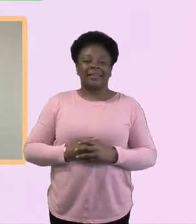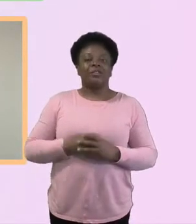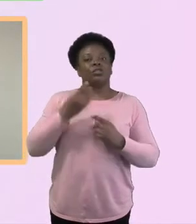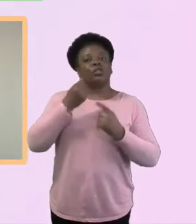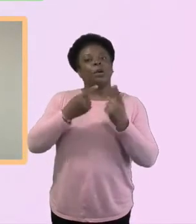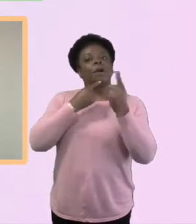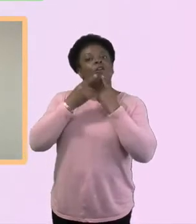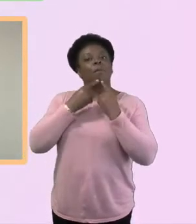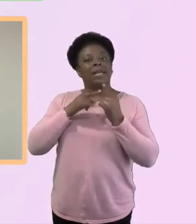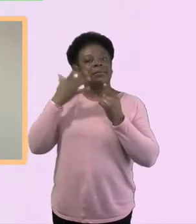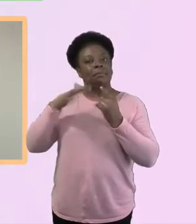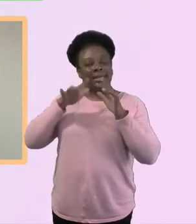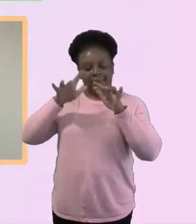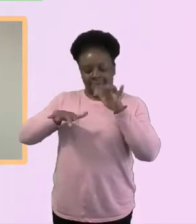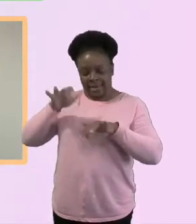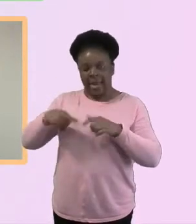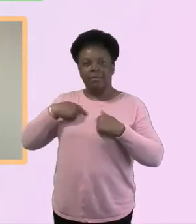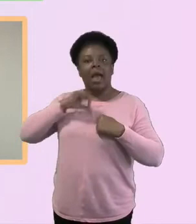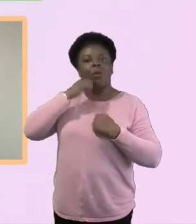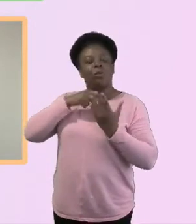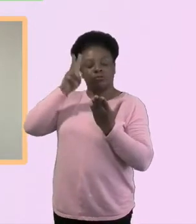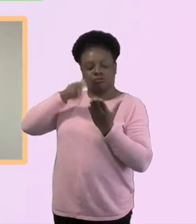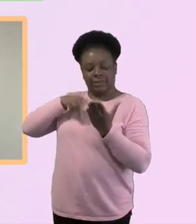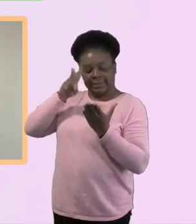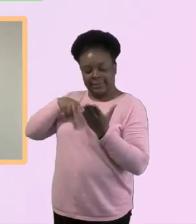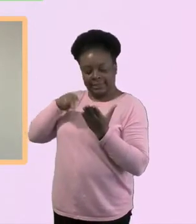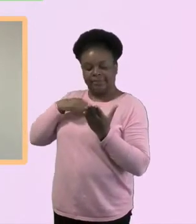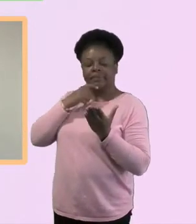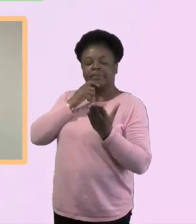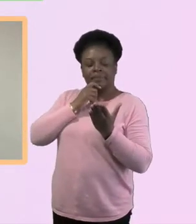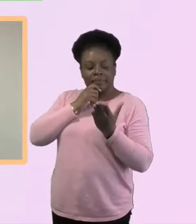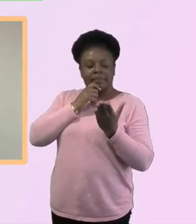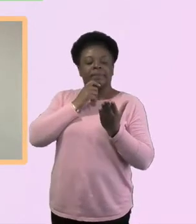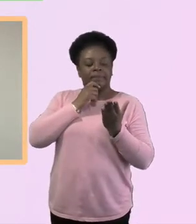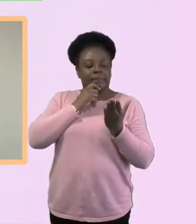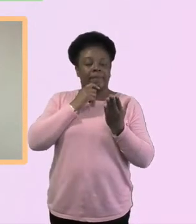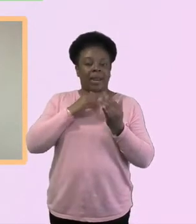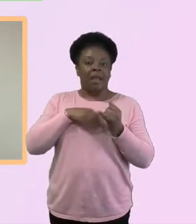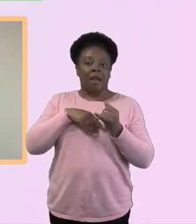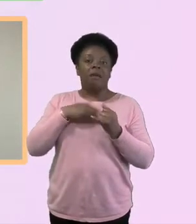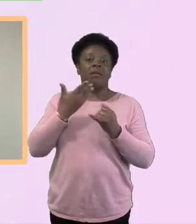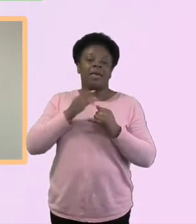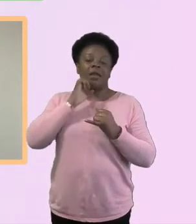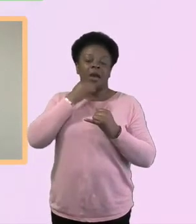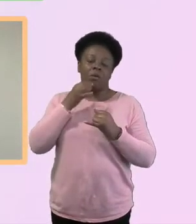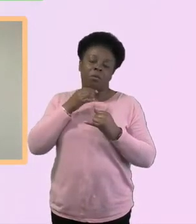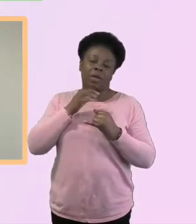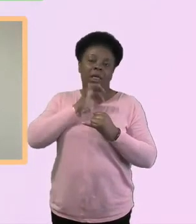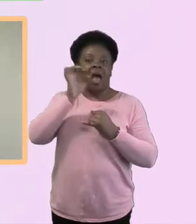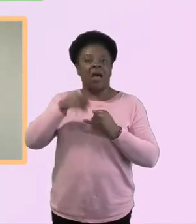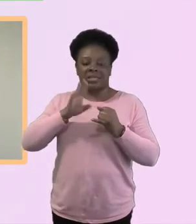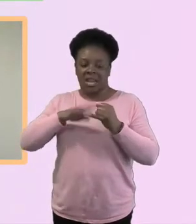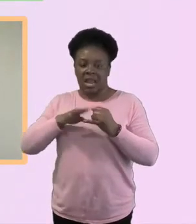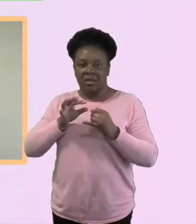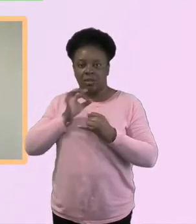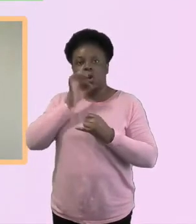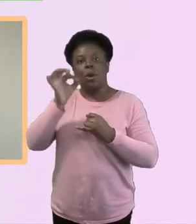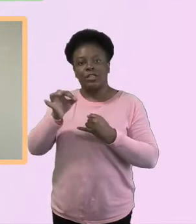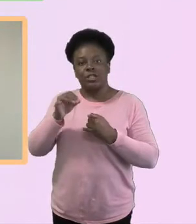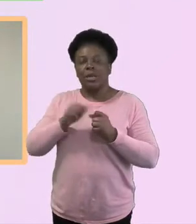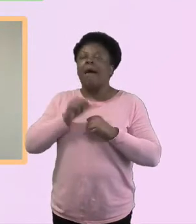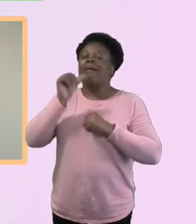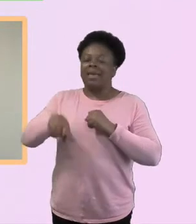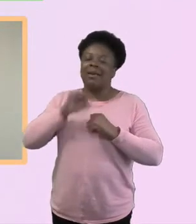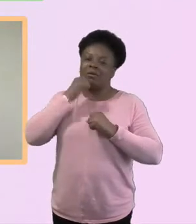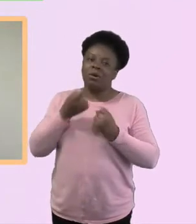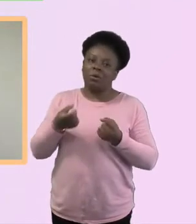and then ask our last question. And then I'll just sum things up a bit. But here's some of the comments. We need